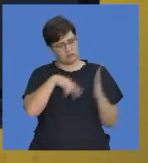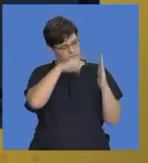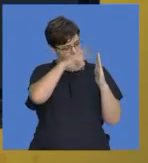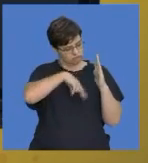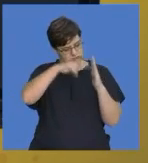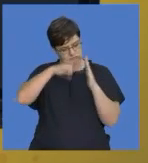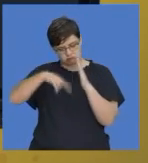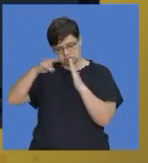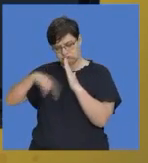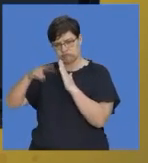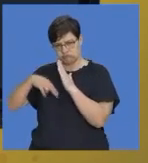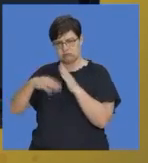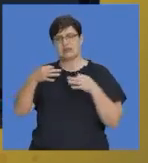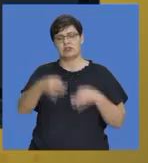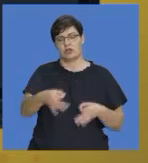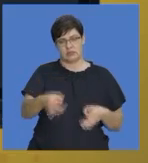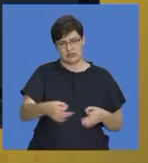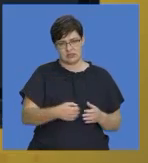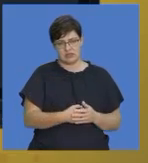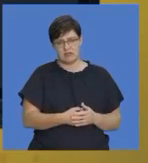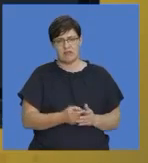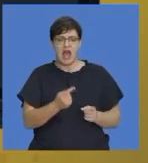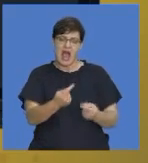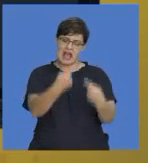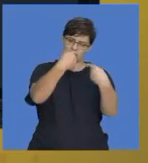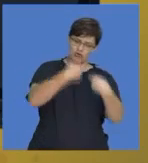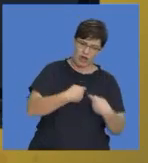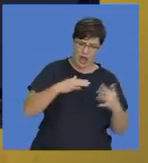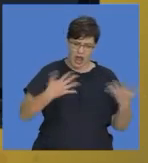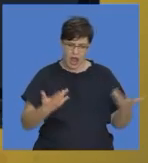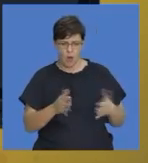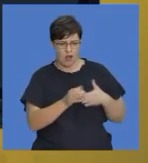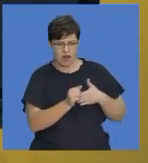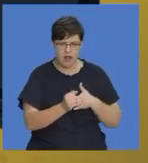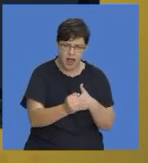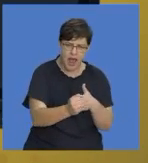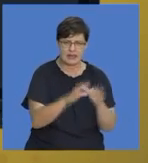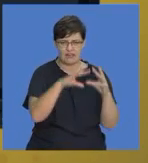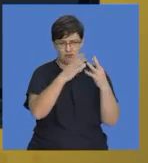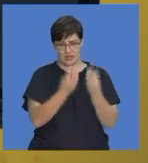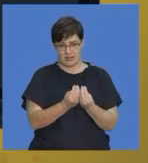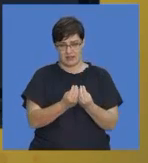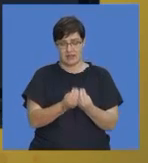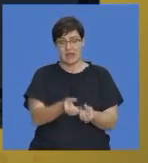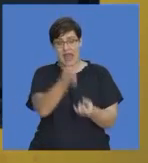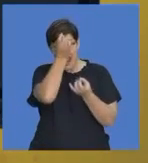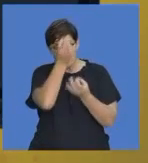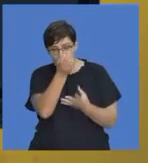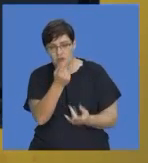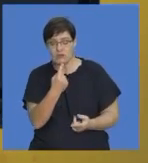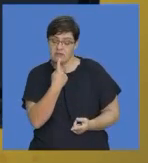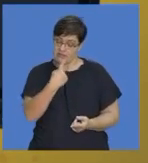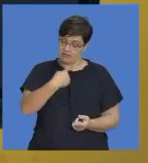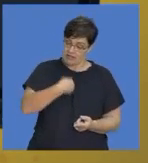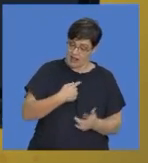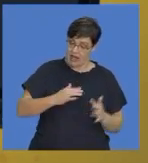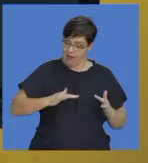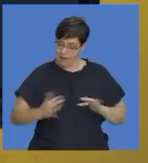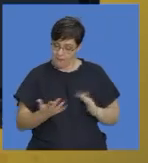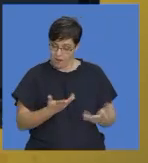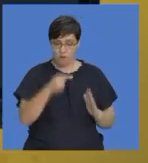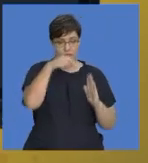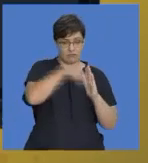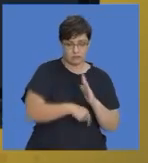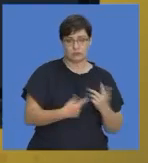and basically read through the instructions and the guides and basically the information that guides you as to what is in the paper